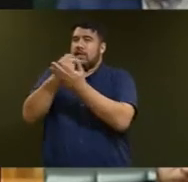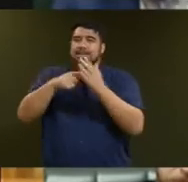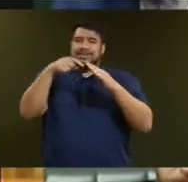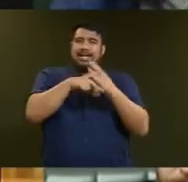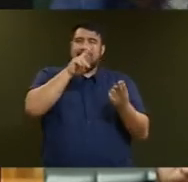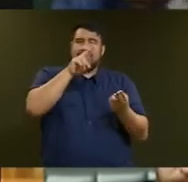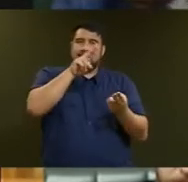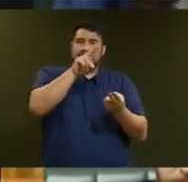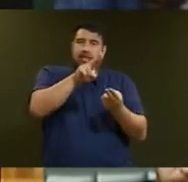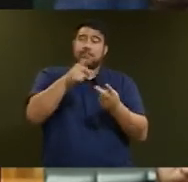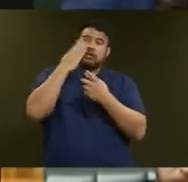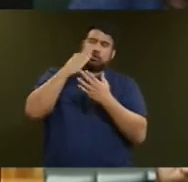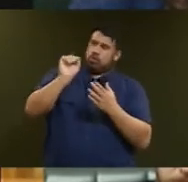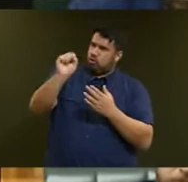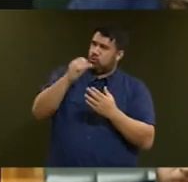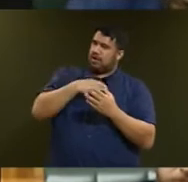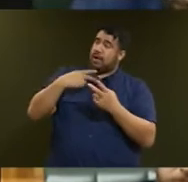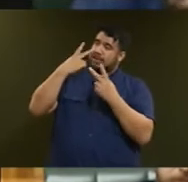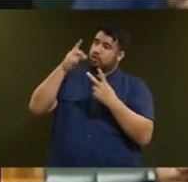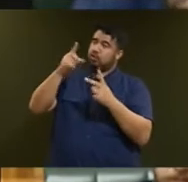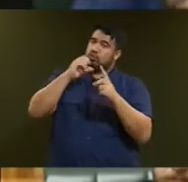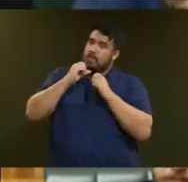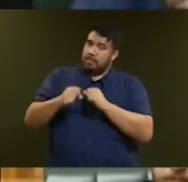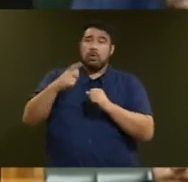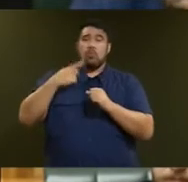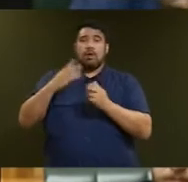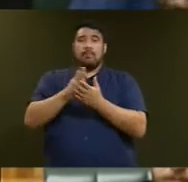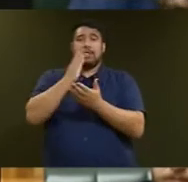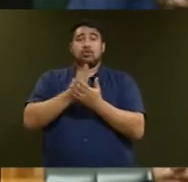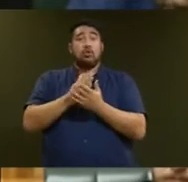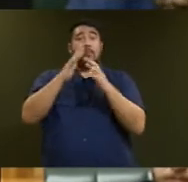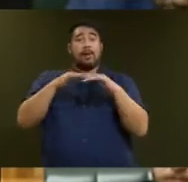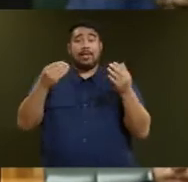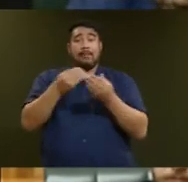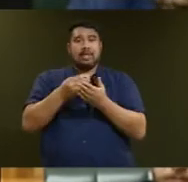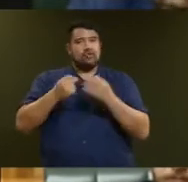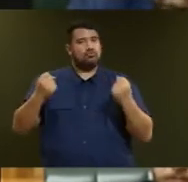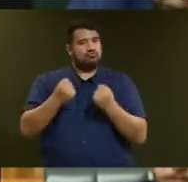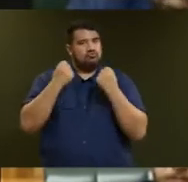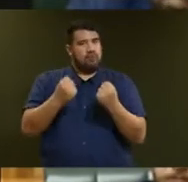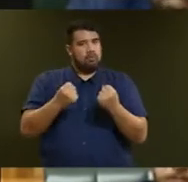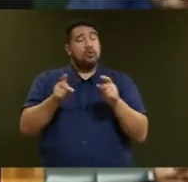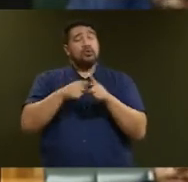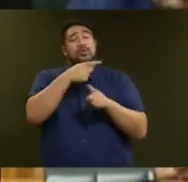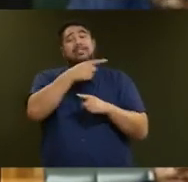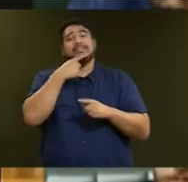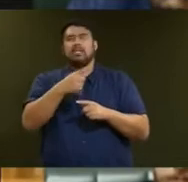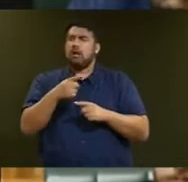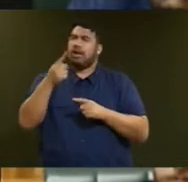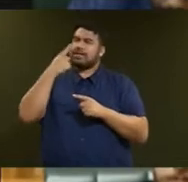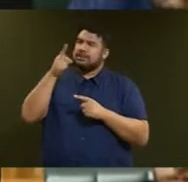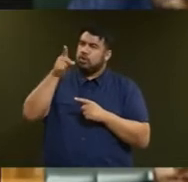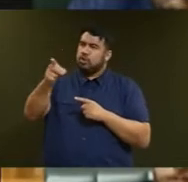highlights the Government's ongoing commitment to preserving strong public finances. He also said, sustained commitment to fiscal